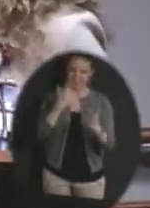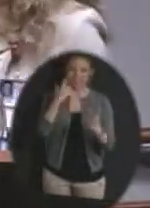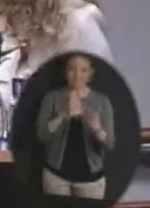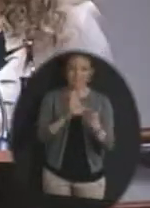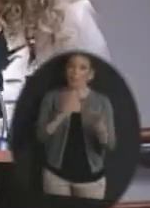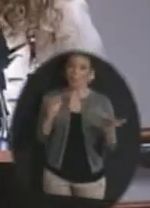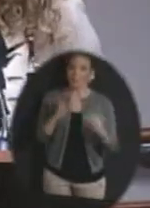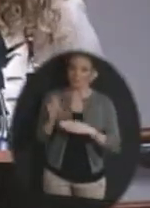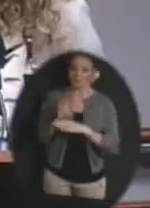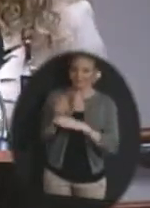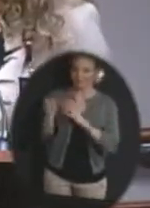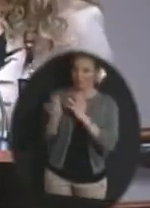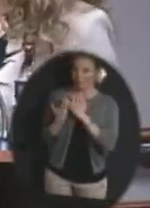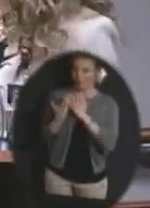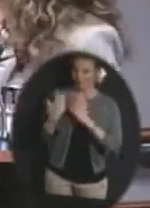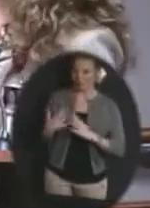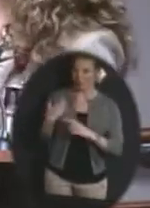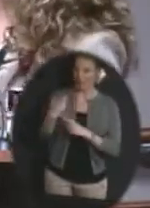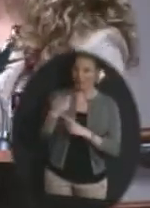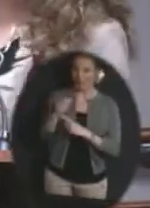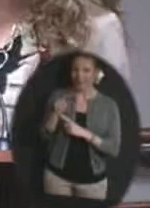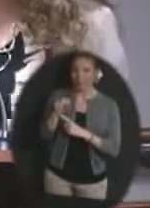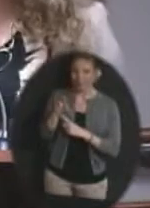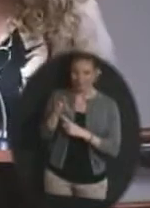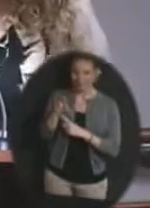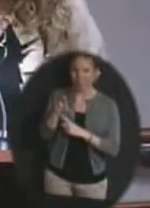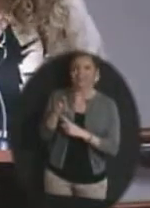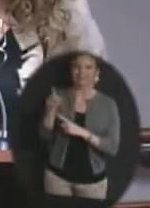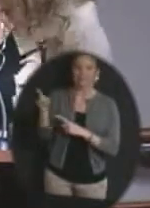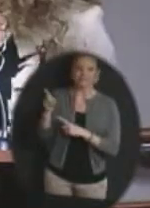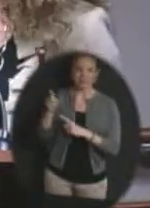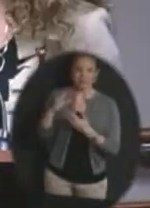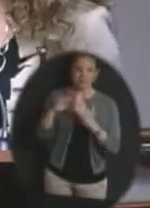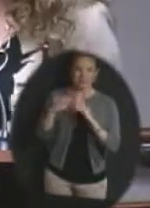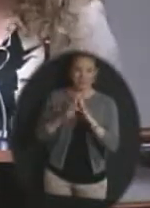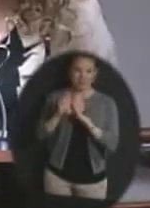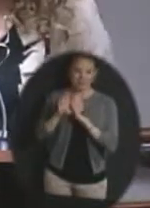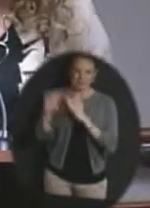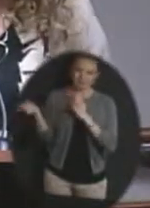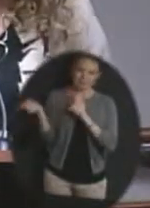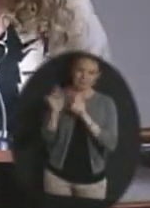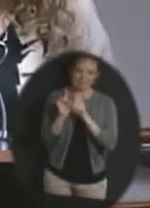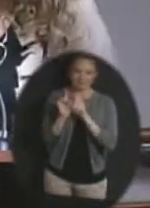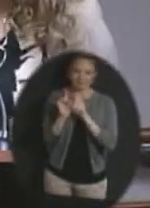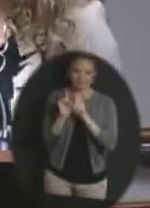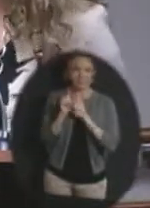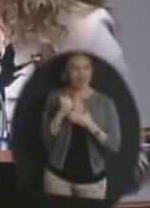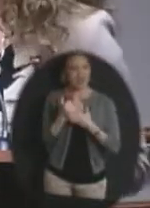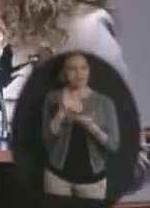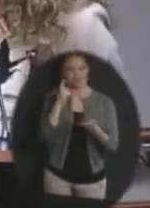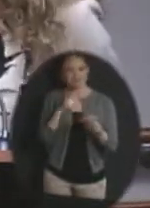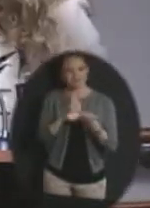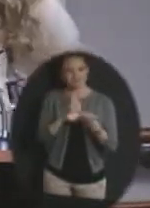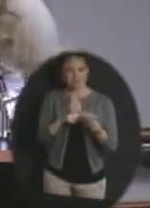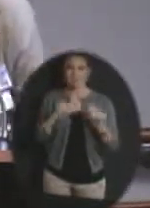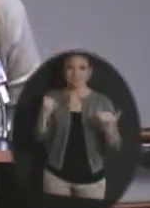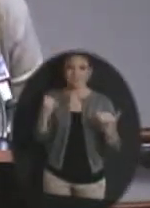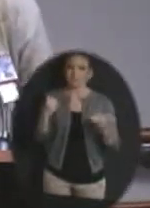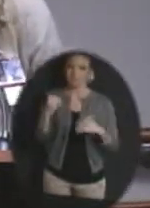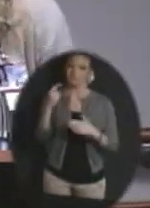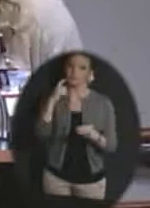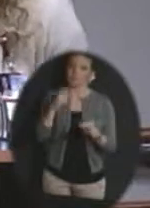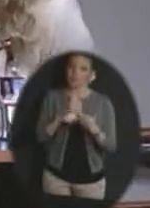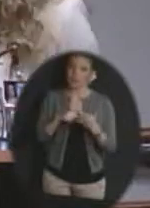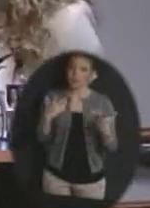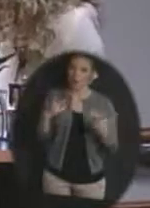business partner. I'd like to ask Heather Schoonover from Community Development to come forward to help with this recognition. Tonight, we recognize the Olathe Medical